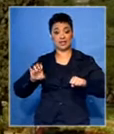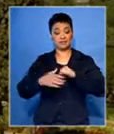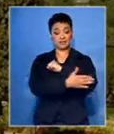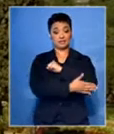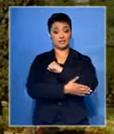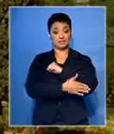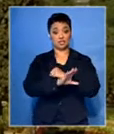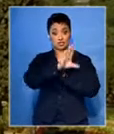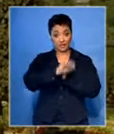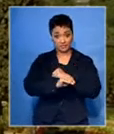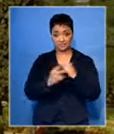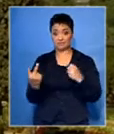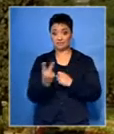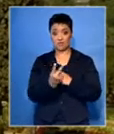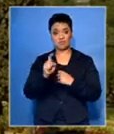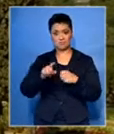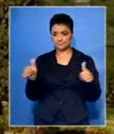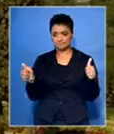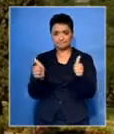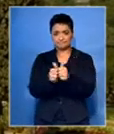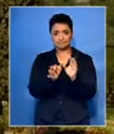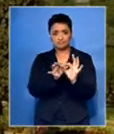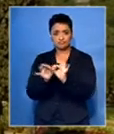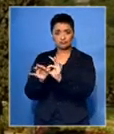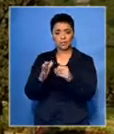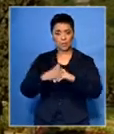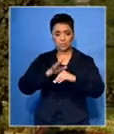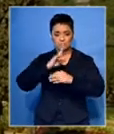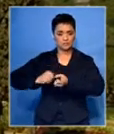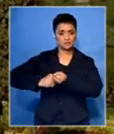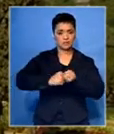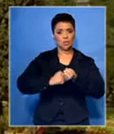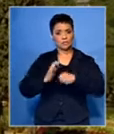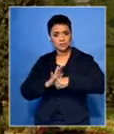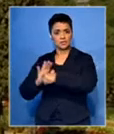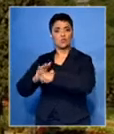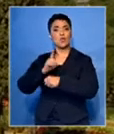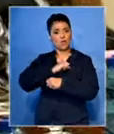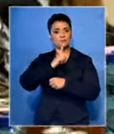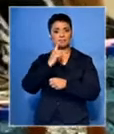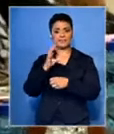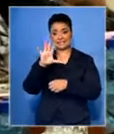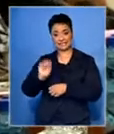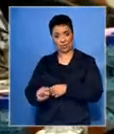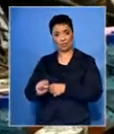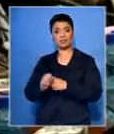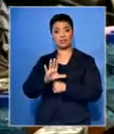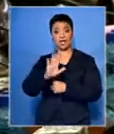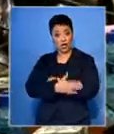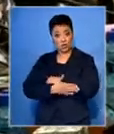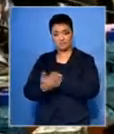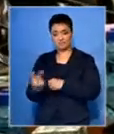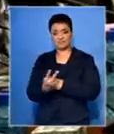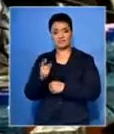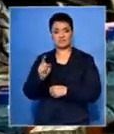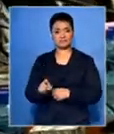relations between them and to make sure that they support each other as South-to-South countries. The